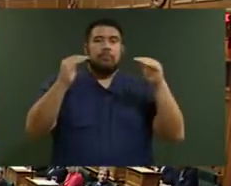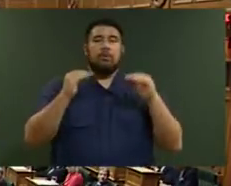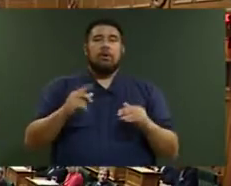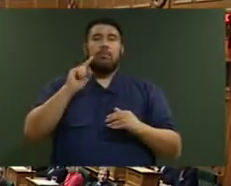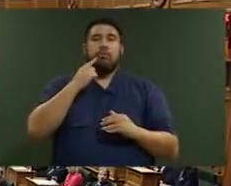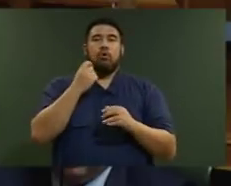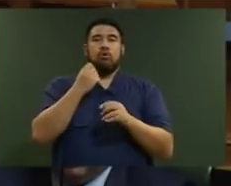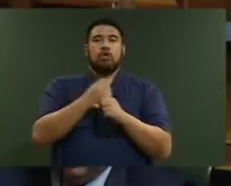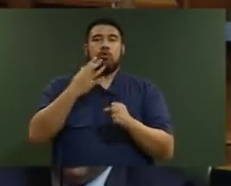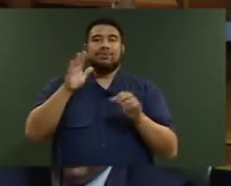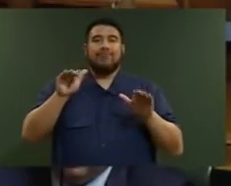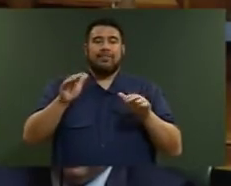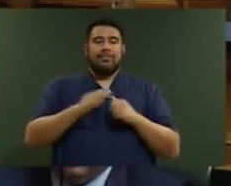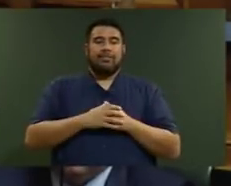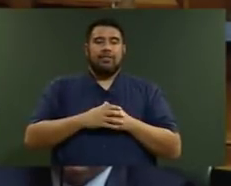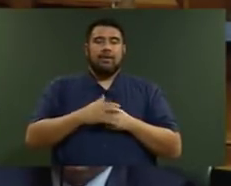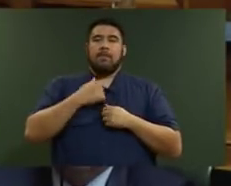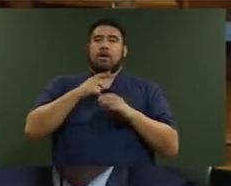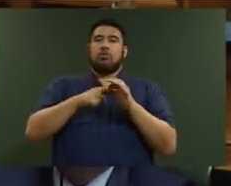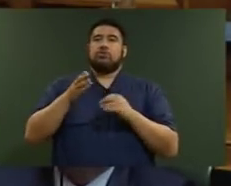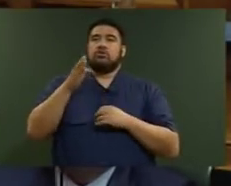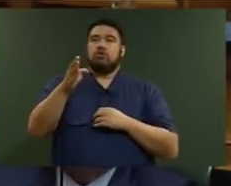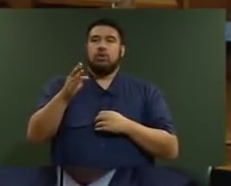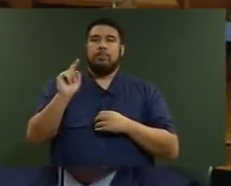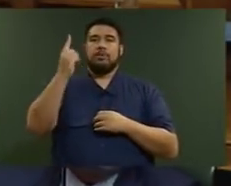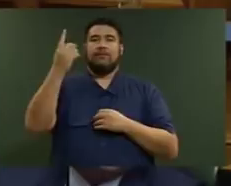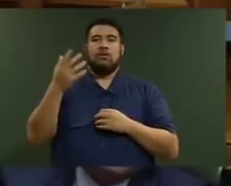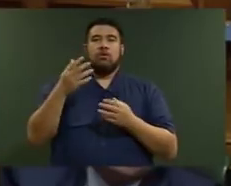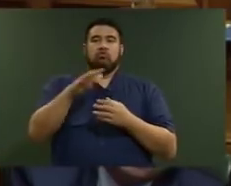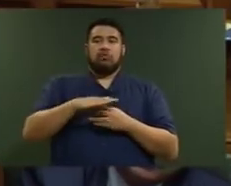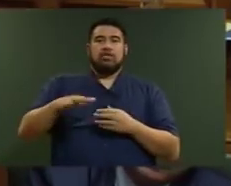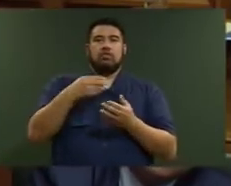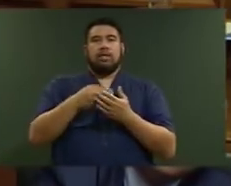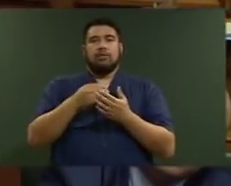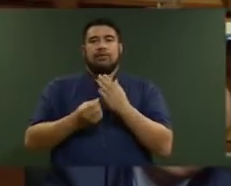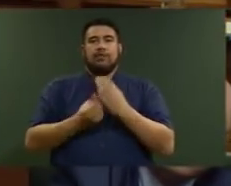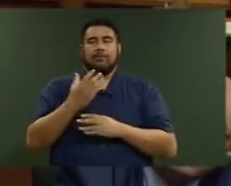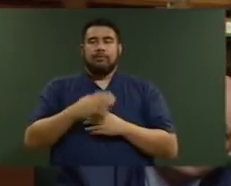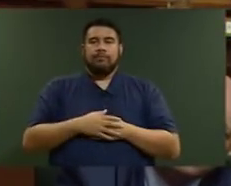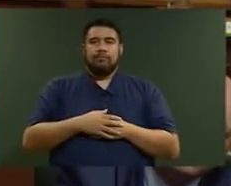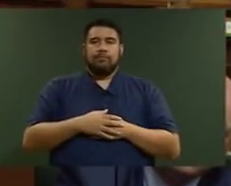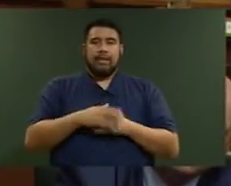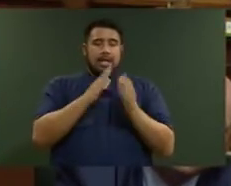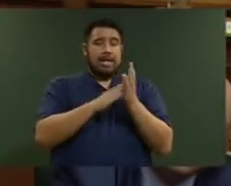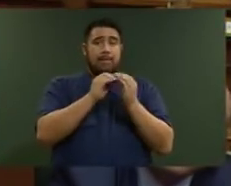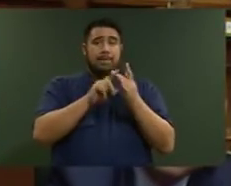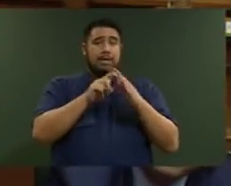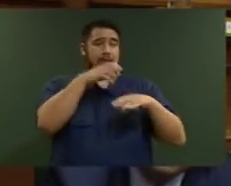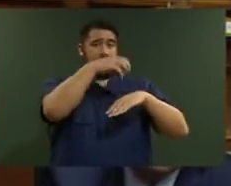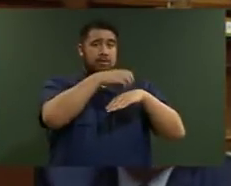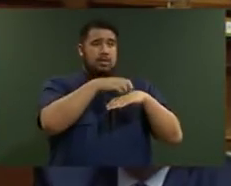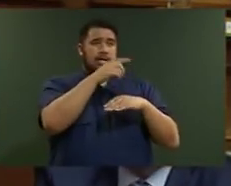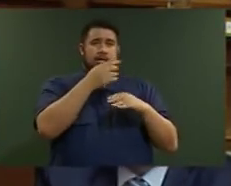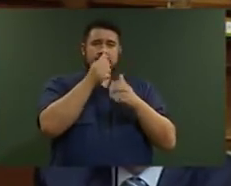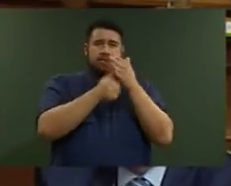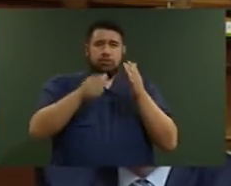My question is to the Minister for Regional Economic Development. Does he agree with MBIE Deputy Chief Executive Paul Stocks, his 12th